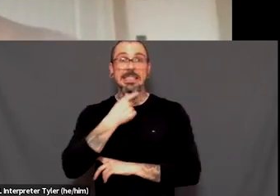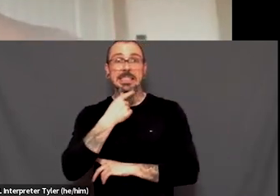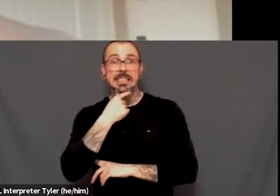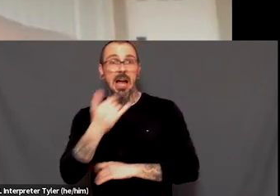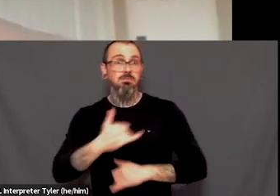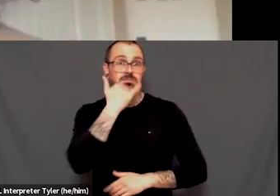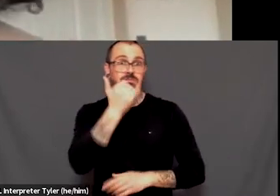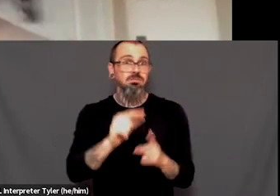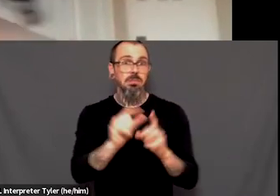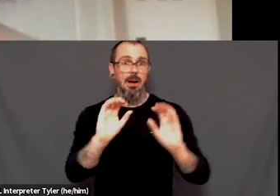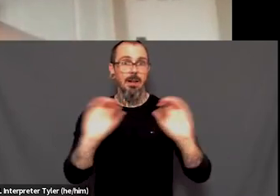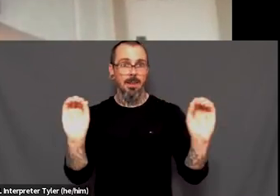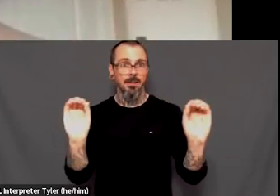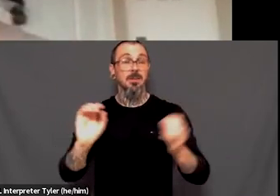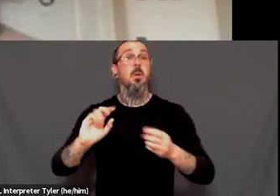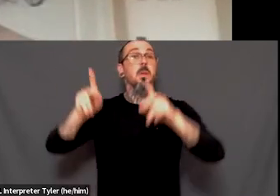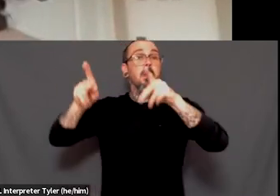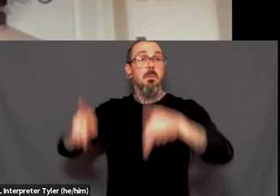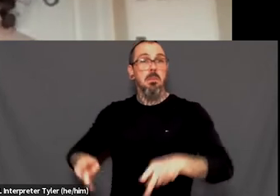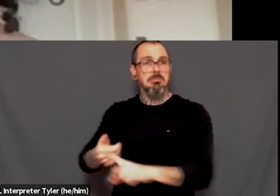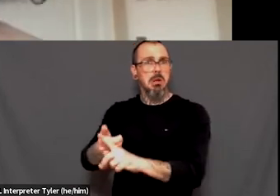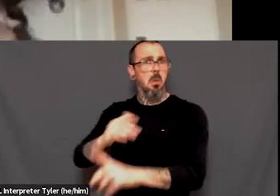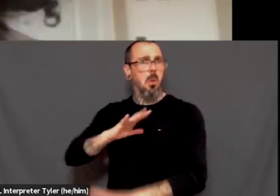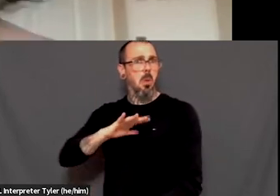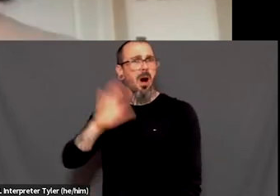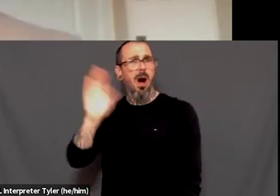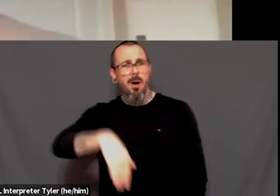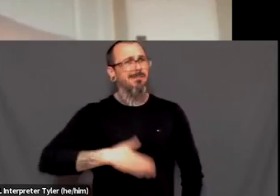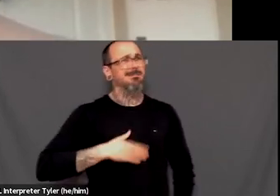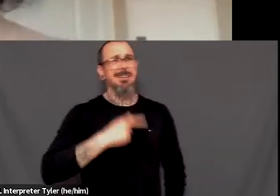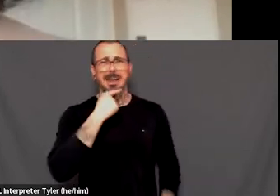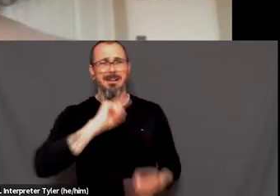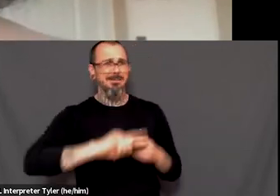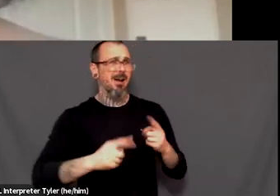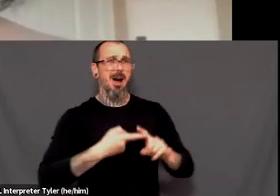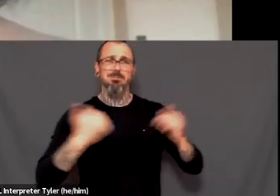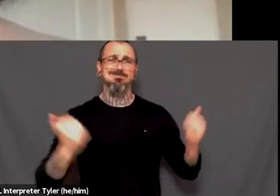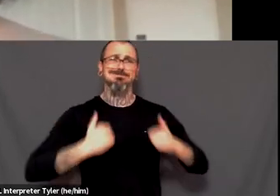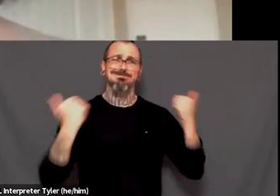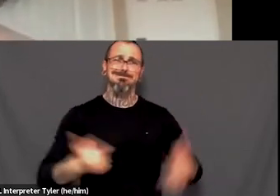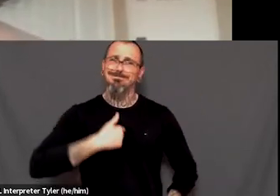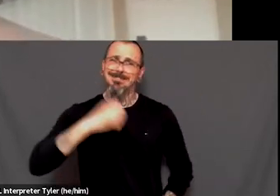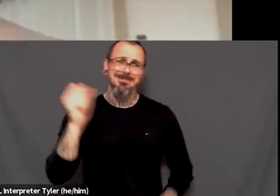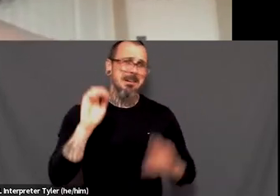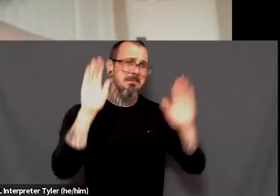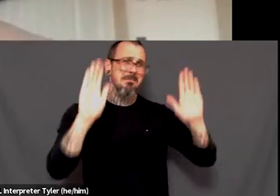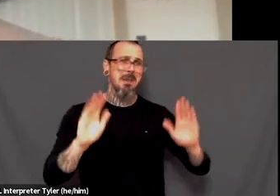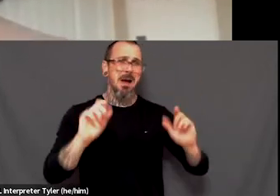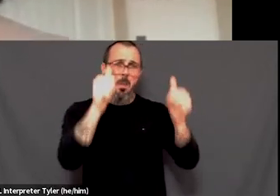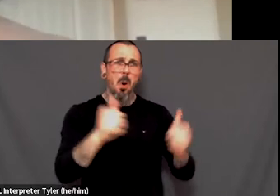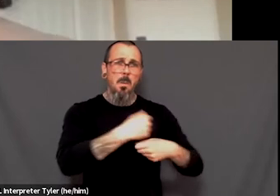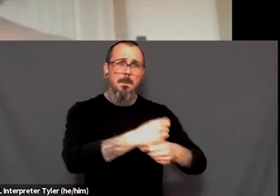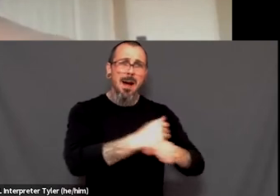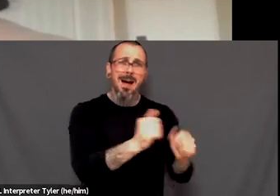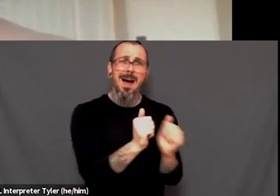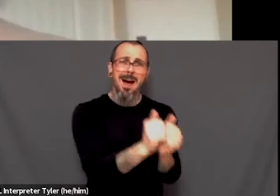so cool. And they're like, yeah, I have a lot of gay friends. Like, it's amazing. Like, you know, let's, let's create this poster for you. And I remember walking down with,